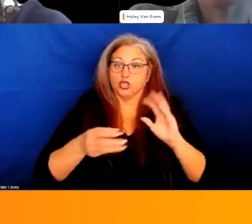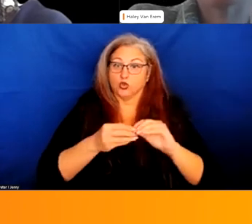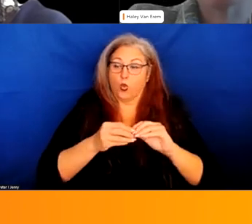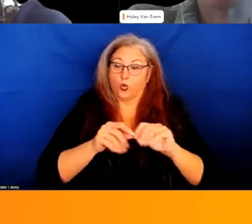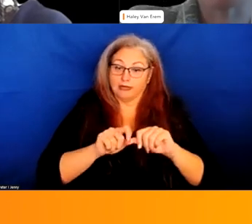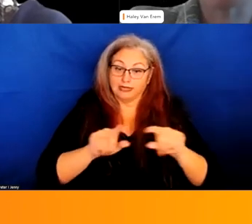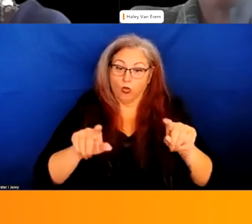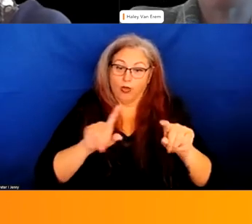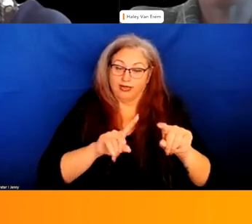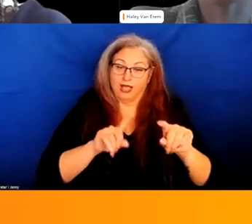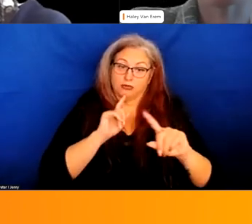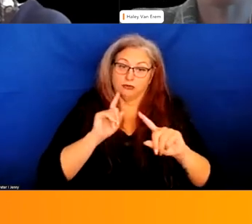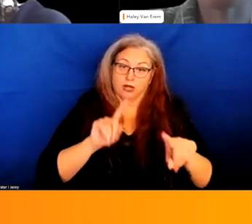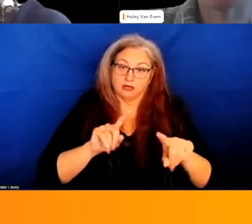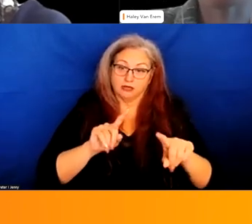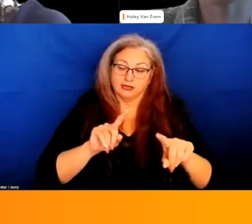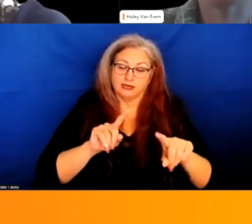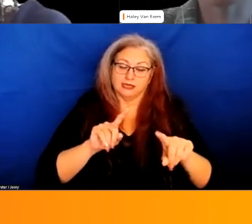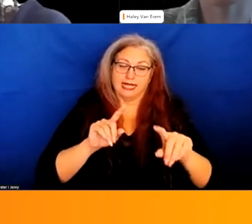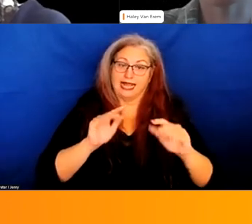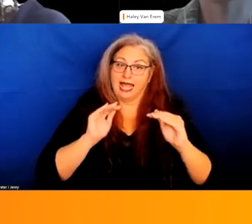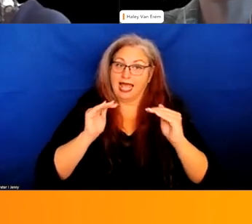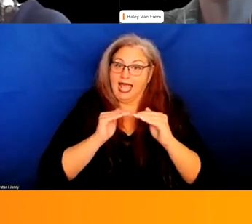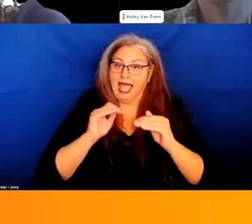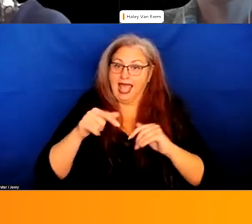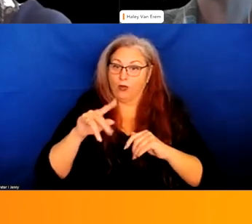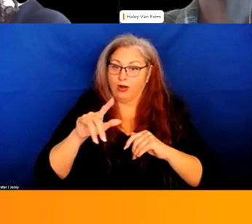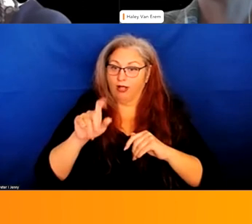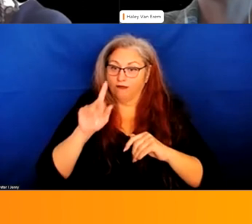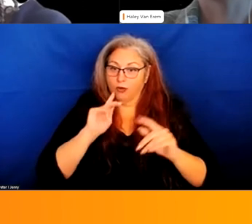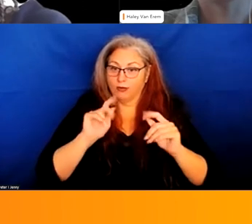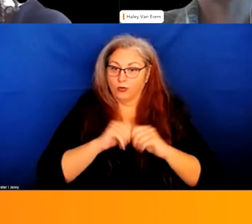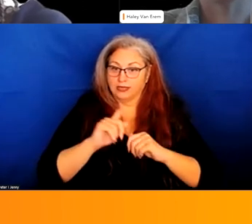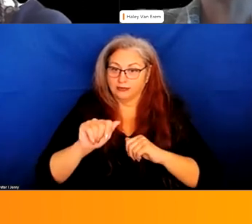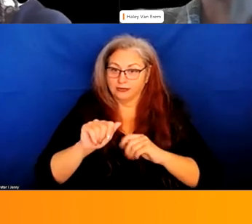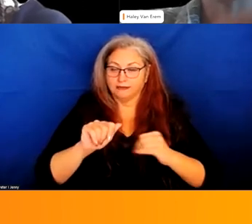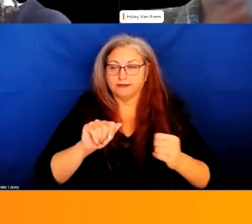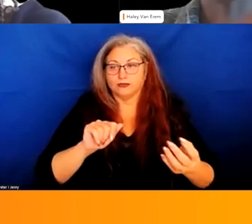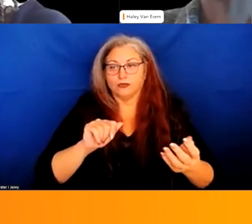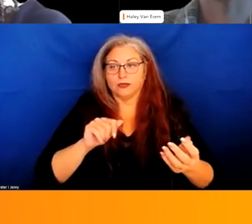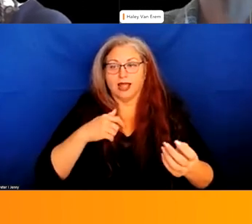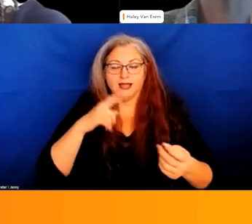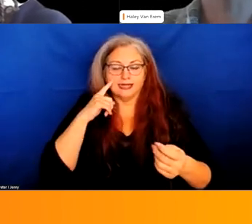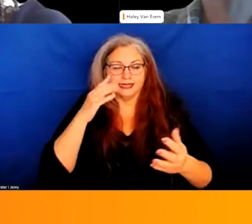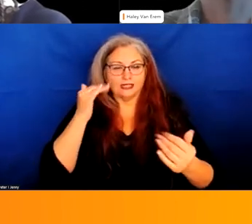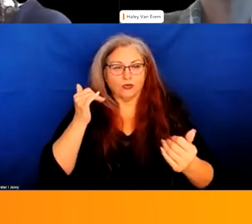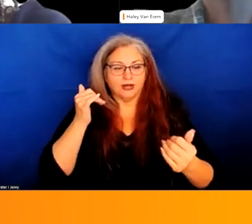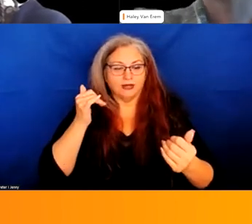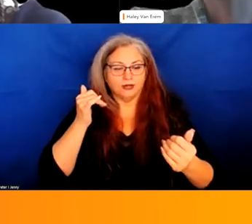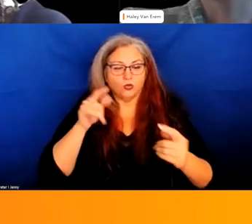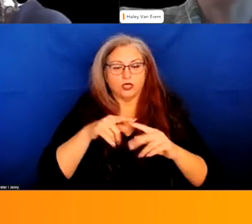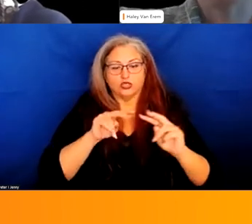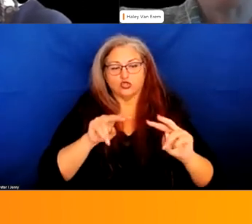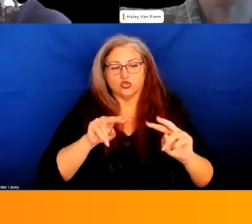its its response in an equitable manner to people with disabilities and so um i think that's why you know kind of looking